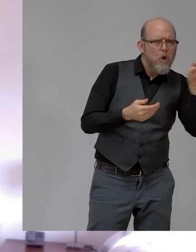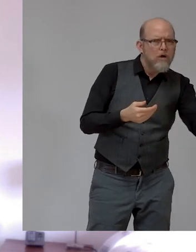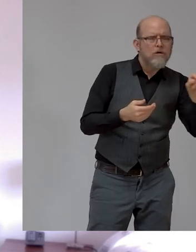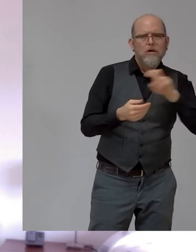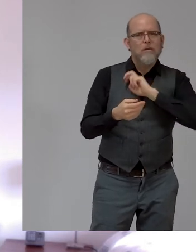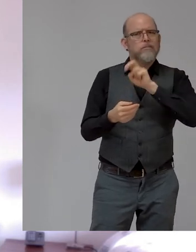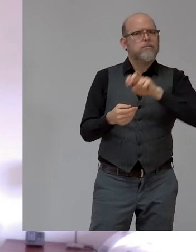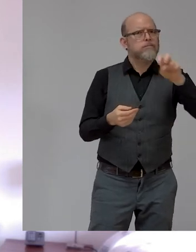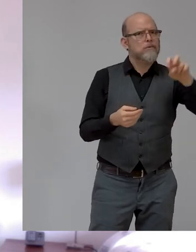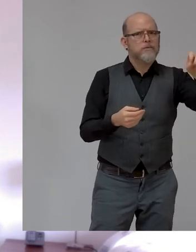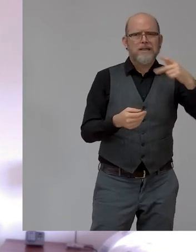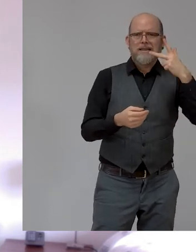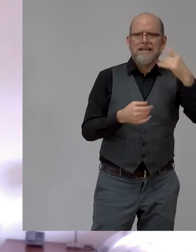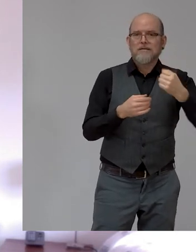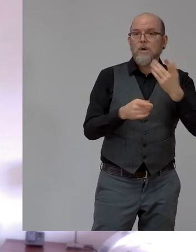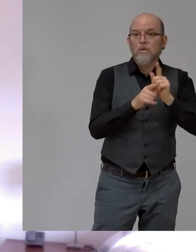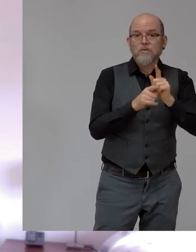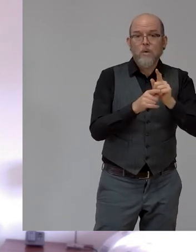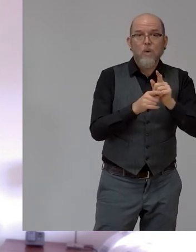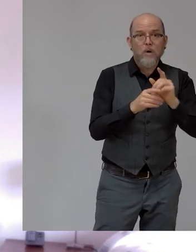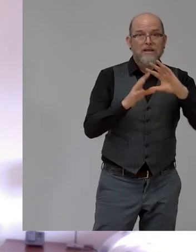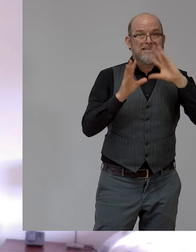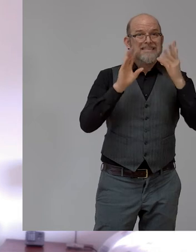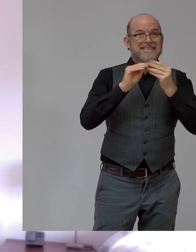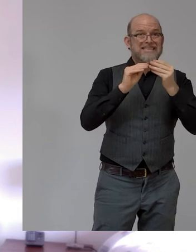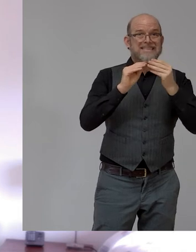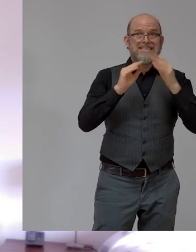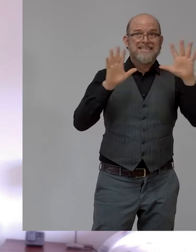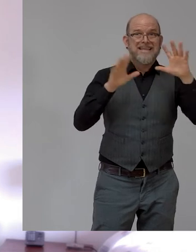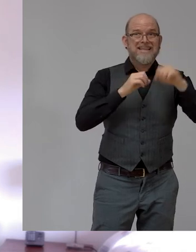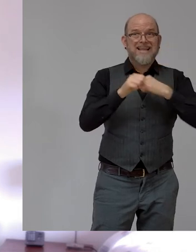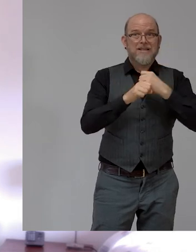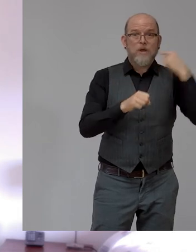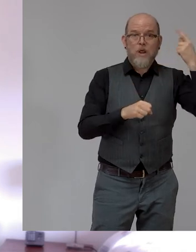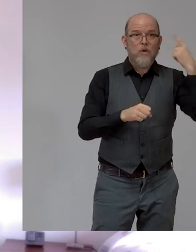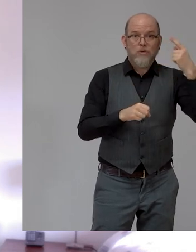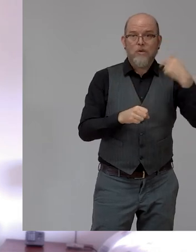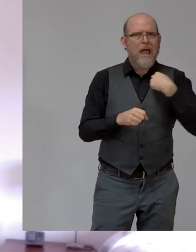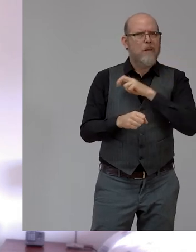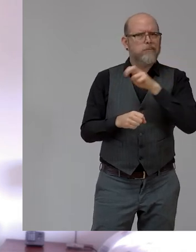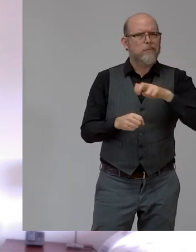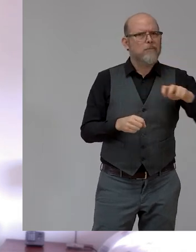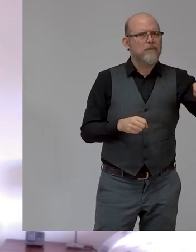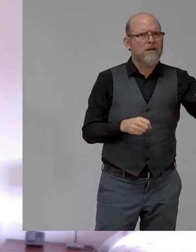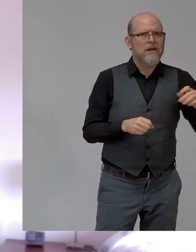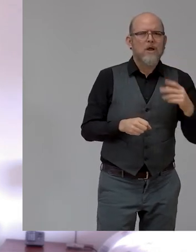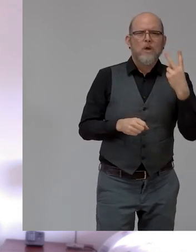10 years, I've been in London. While I was in London, I spent about two years, while I